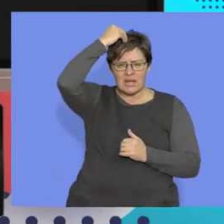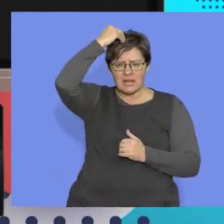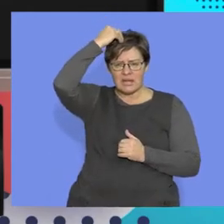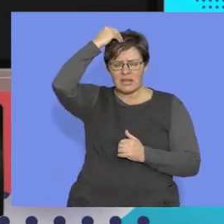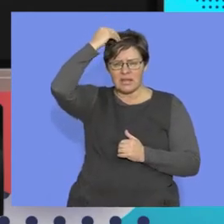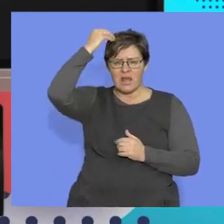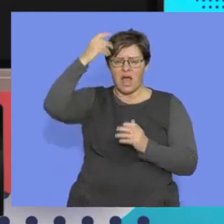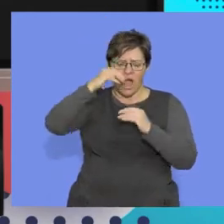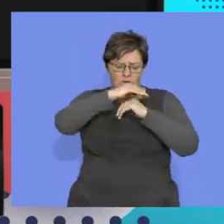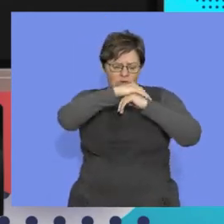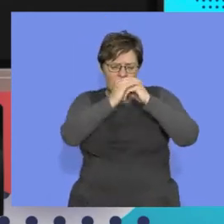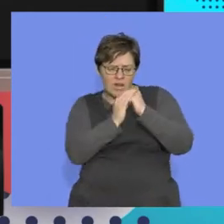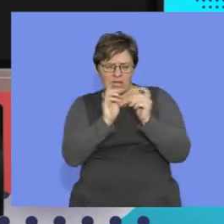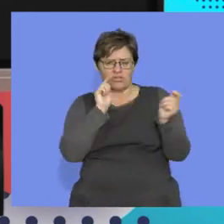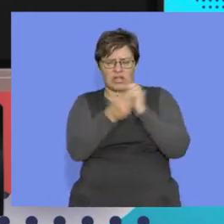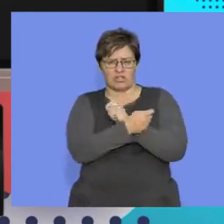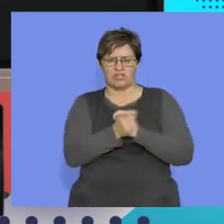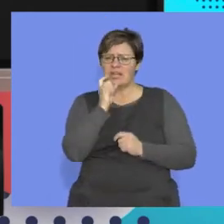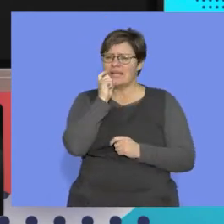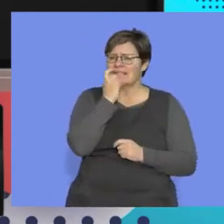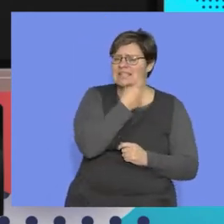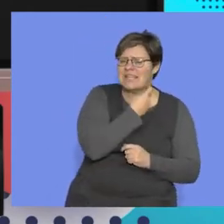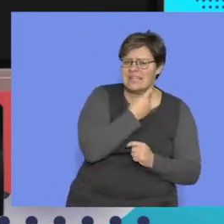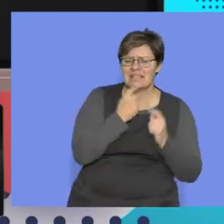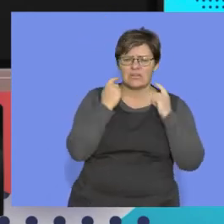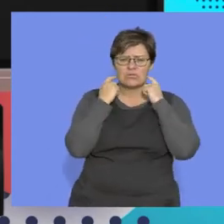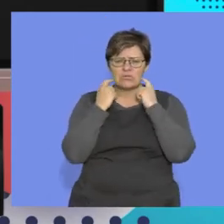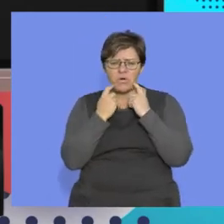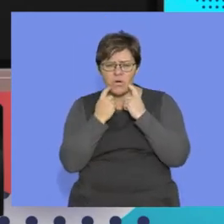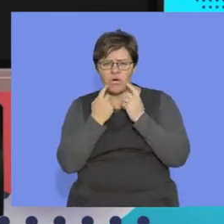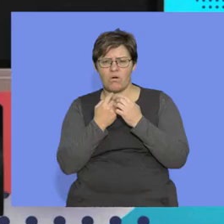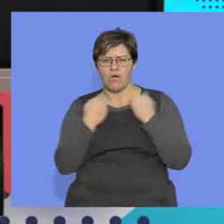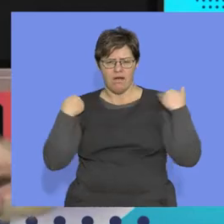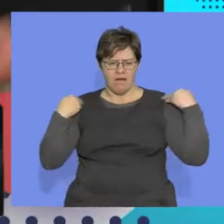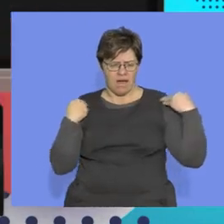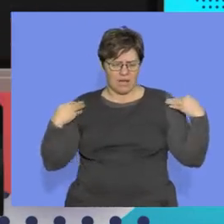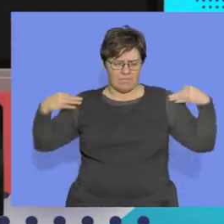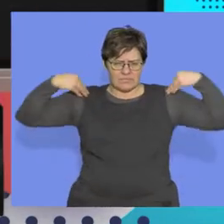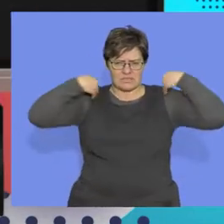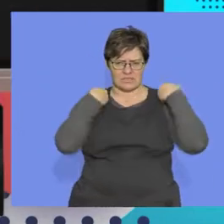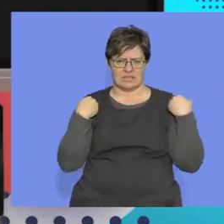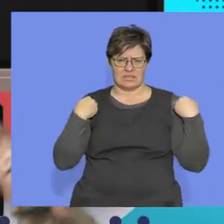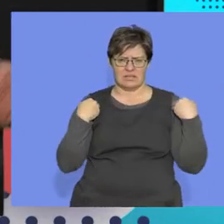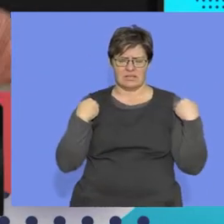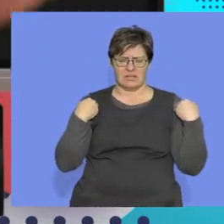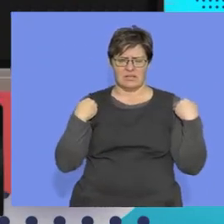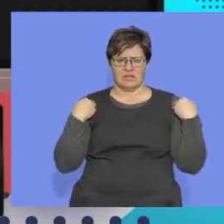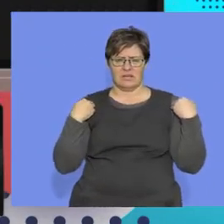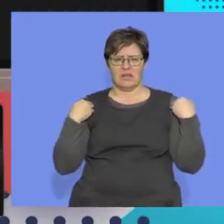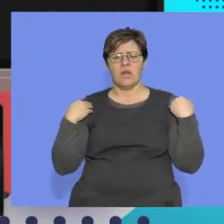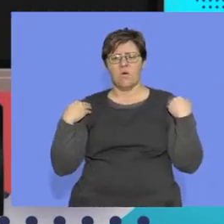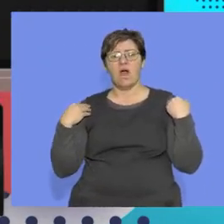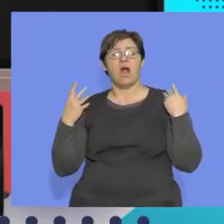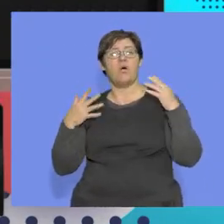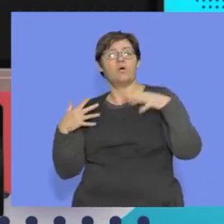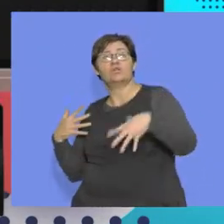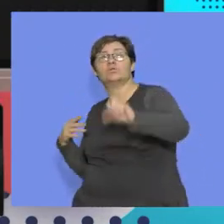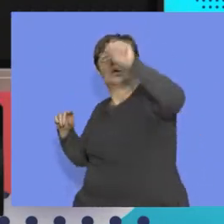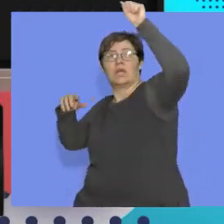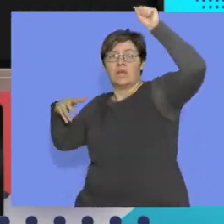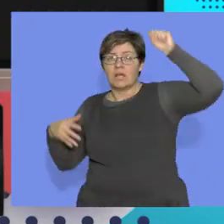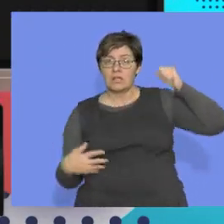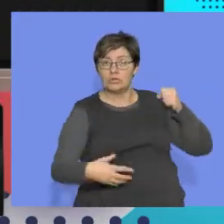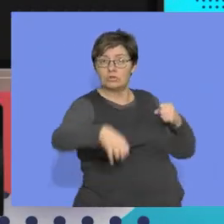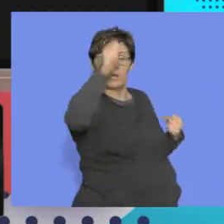brain, cranium change, teeth, jaw, my arms, shorter, because I don't need to